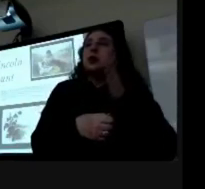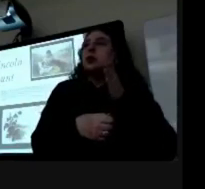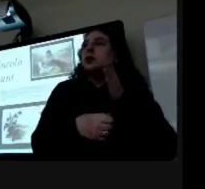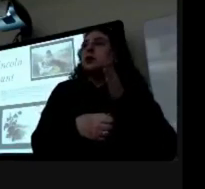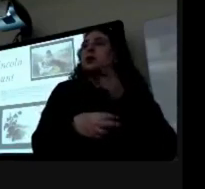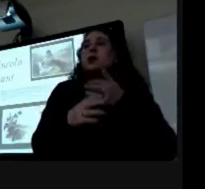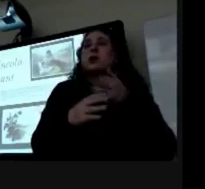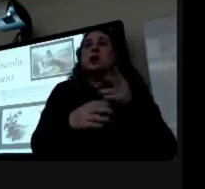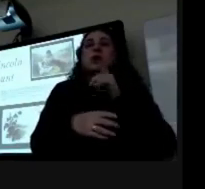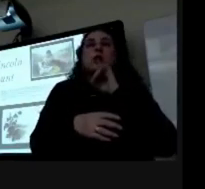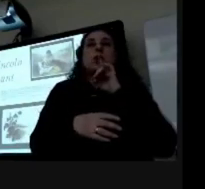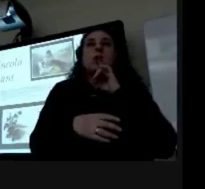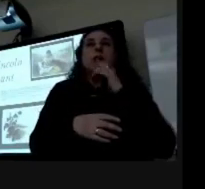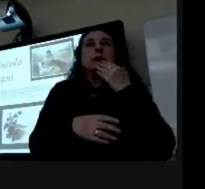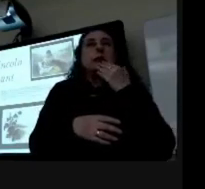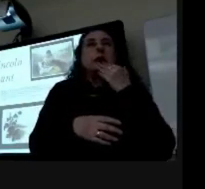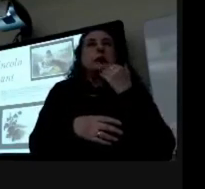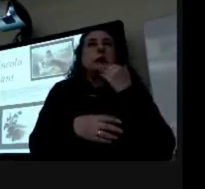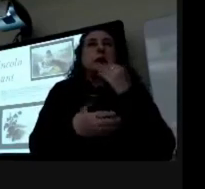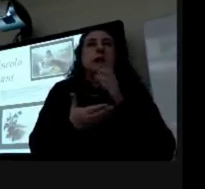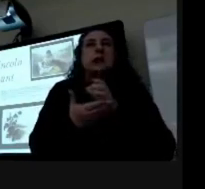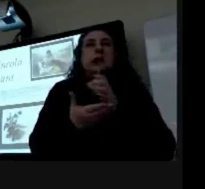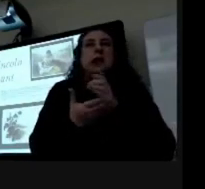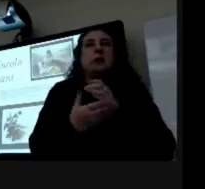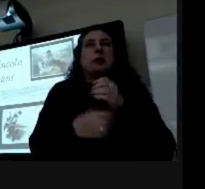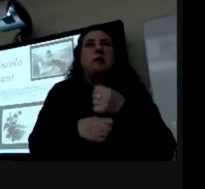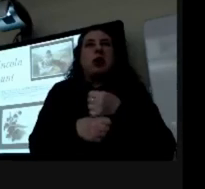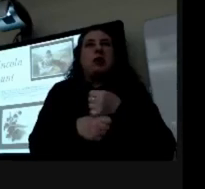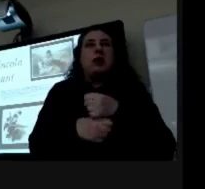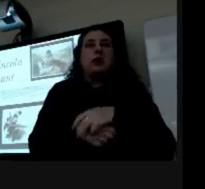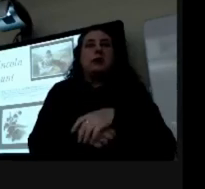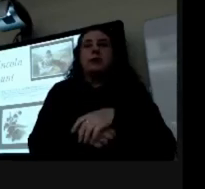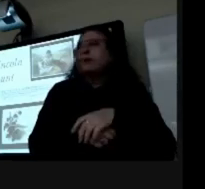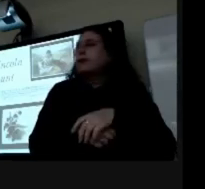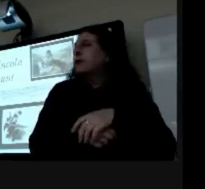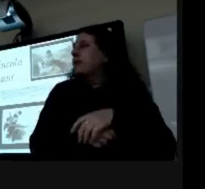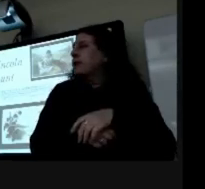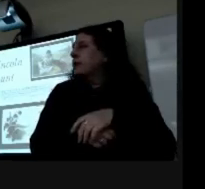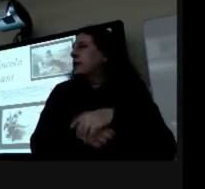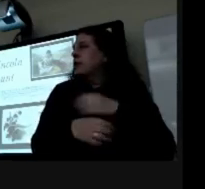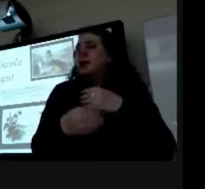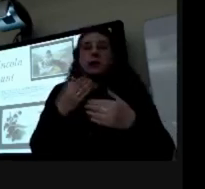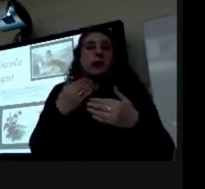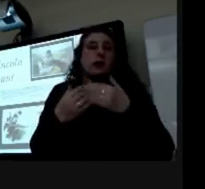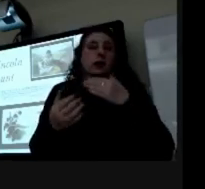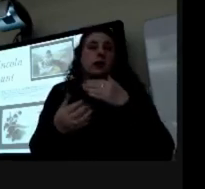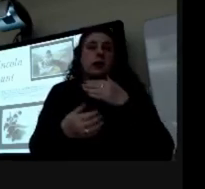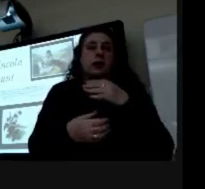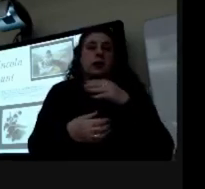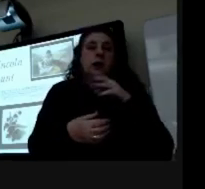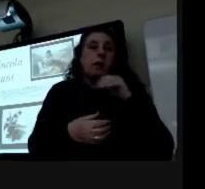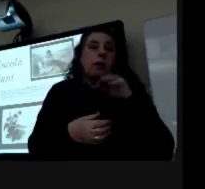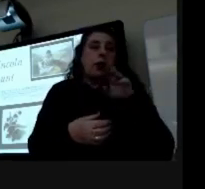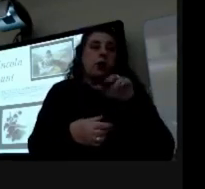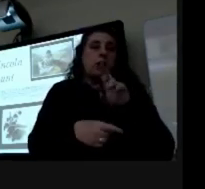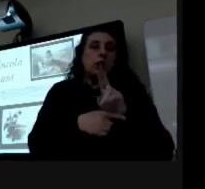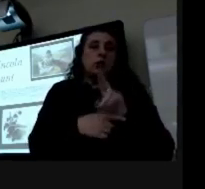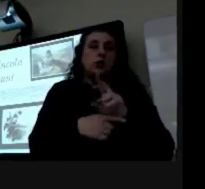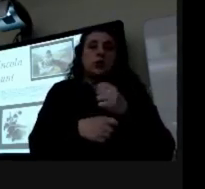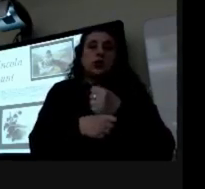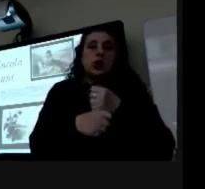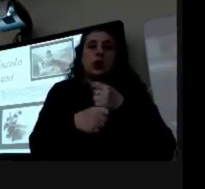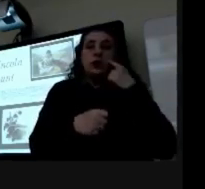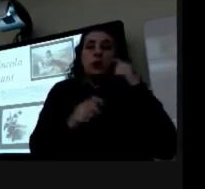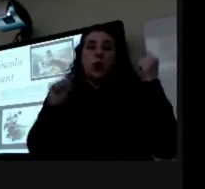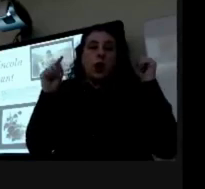result in a really really sweet cup of coffee uh anyway mary used coffee for headaches so this is probably the